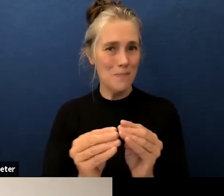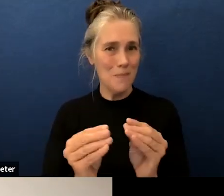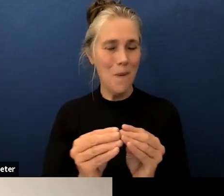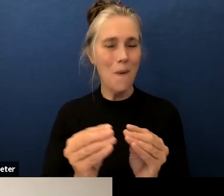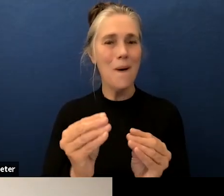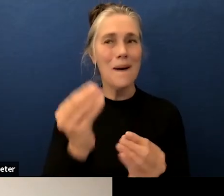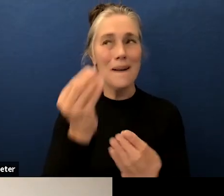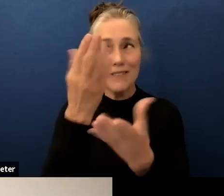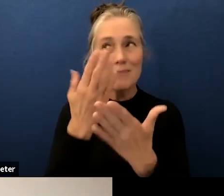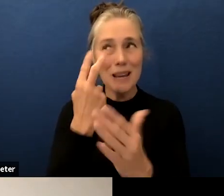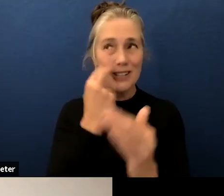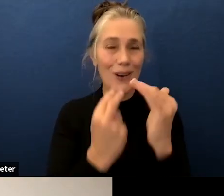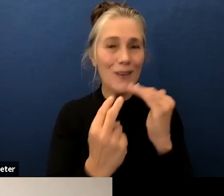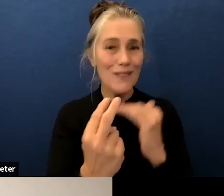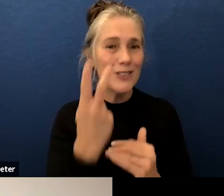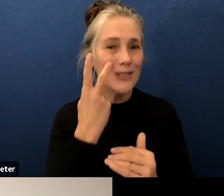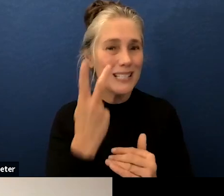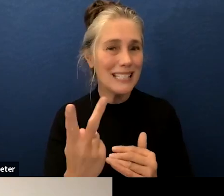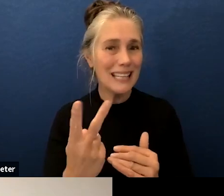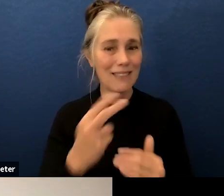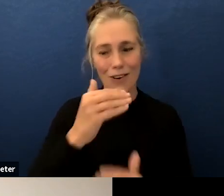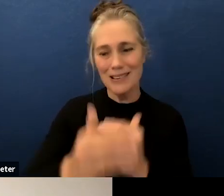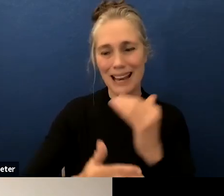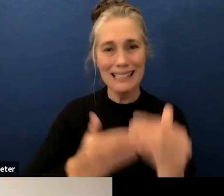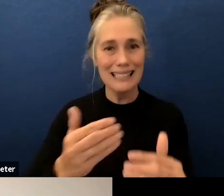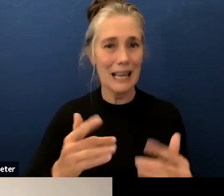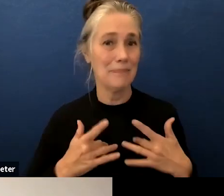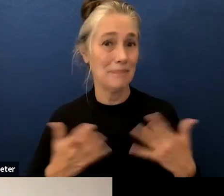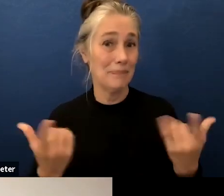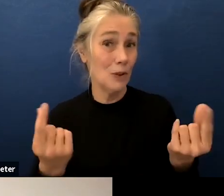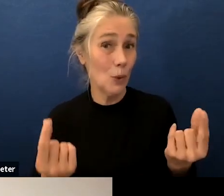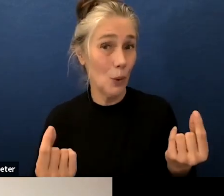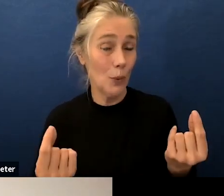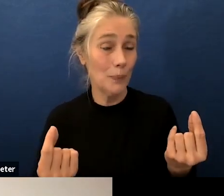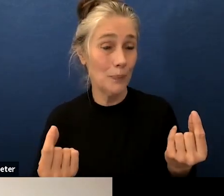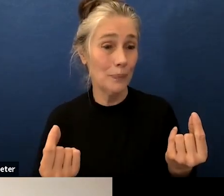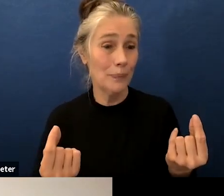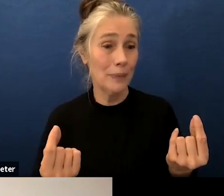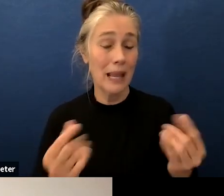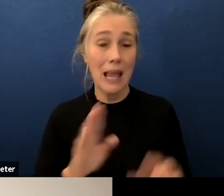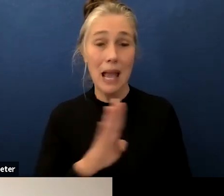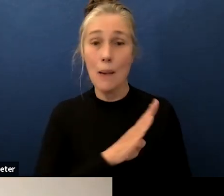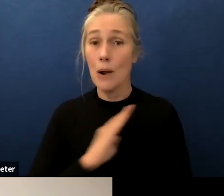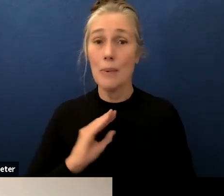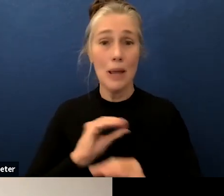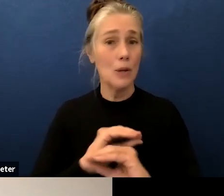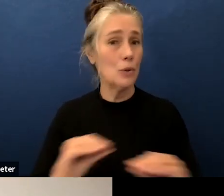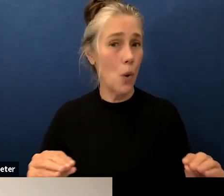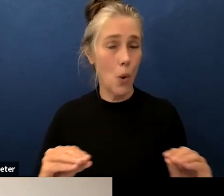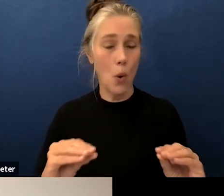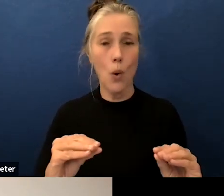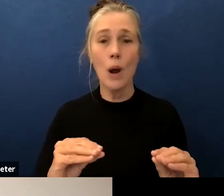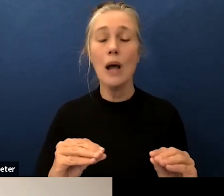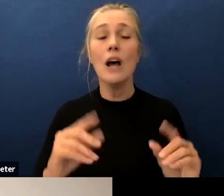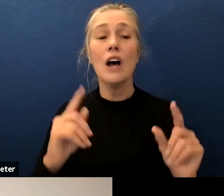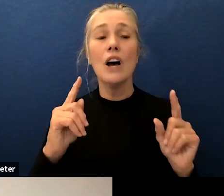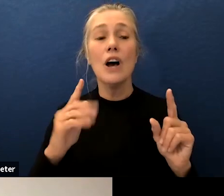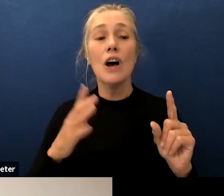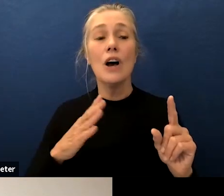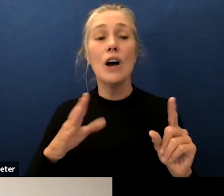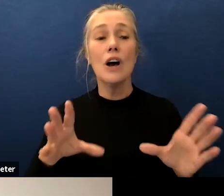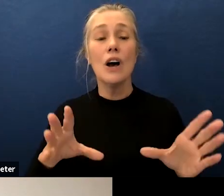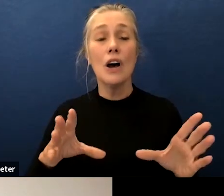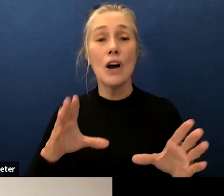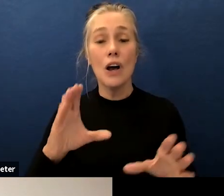next steps thank you thank you board members there are no consent items to return to tonight so we'll just moved on